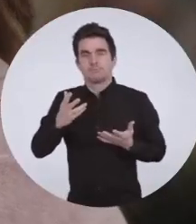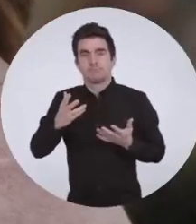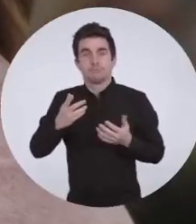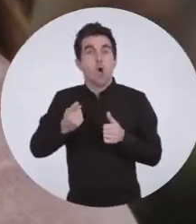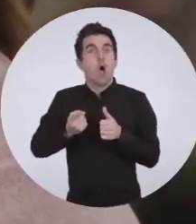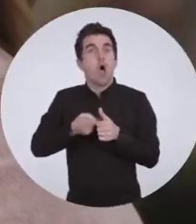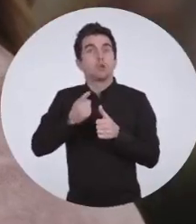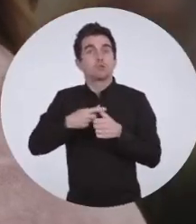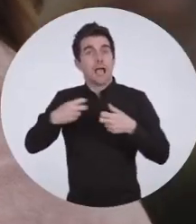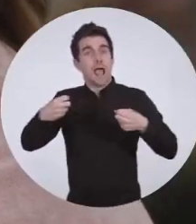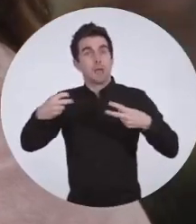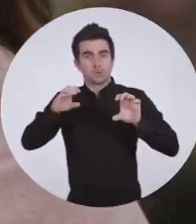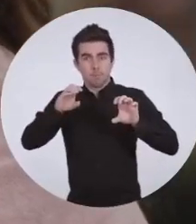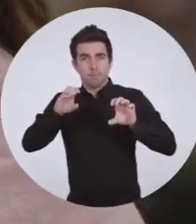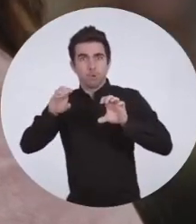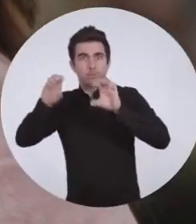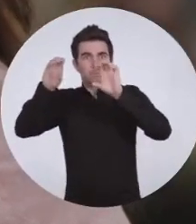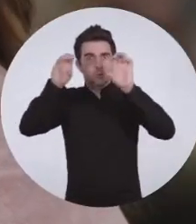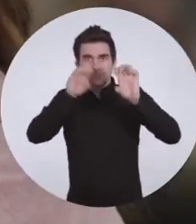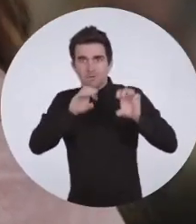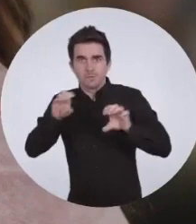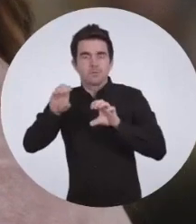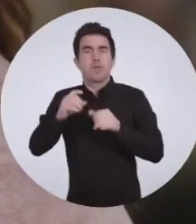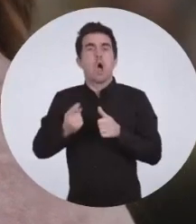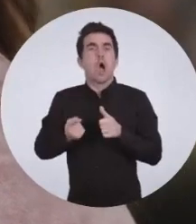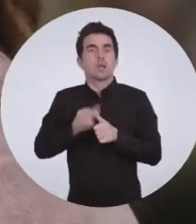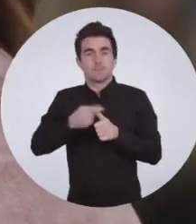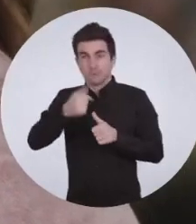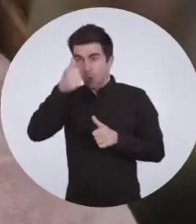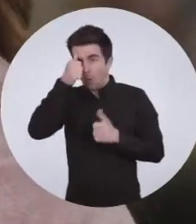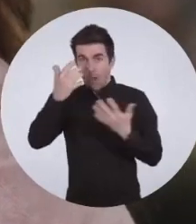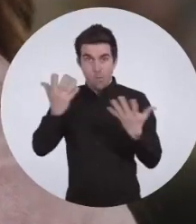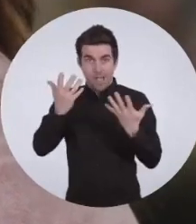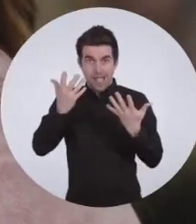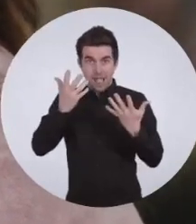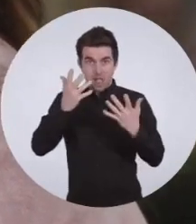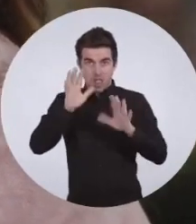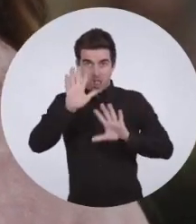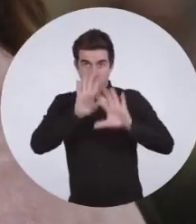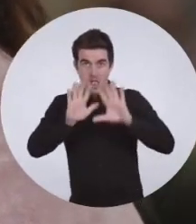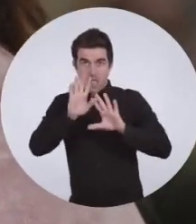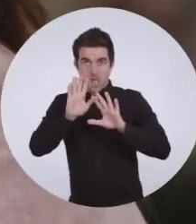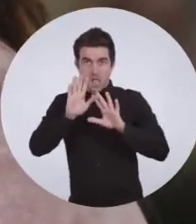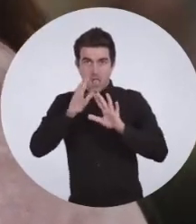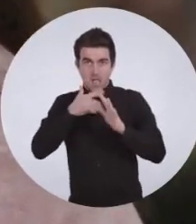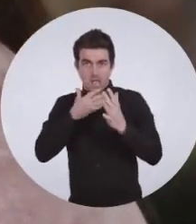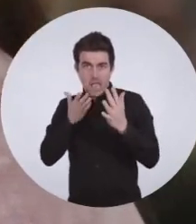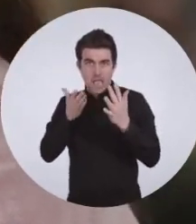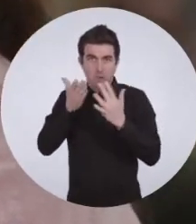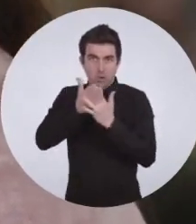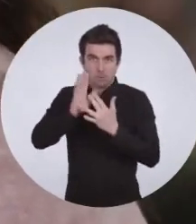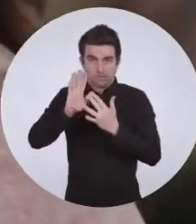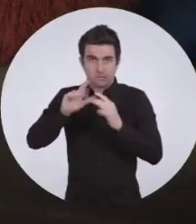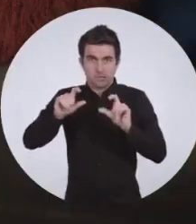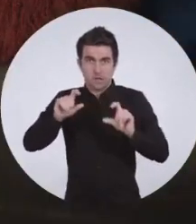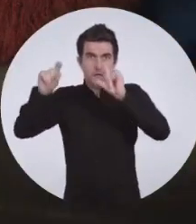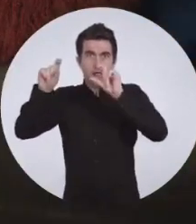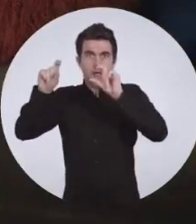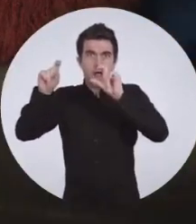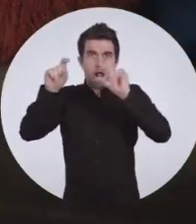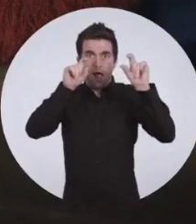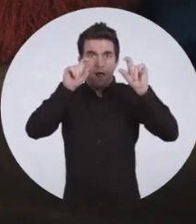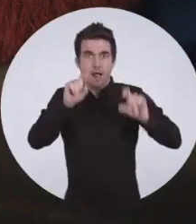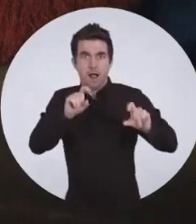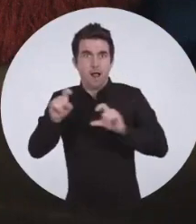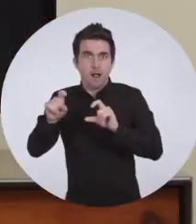It's called Auto Caption Position. Auto Caption Position automatically analyzes the screen so that closed captions do not disrupt